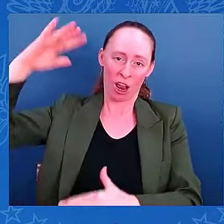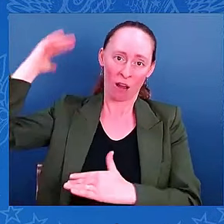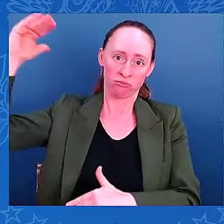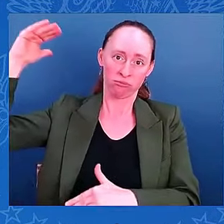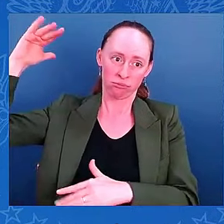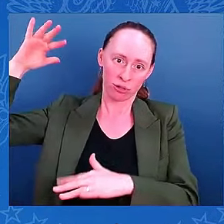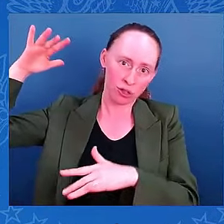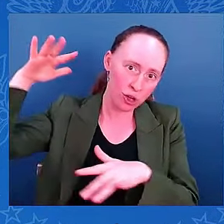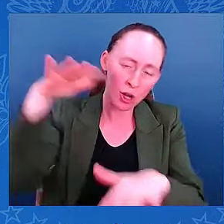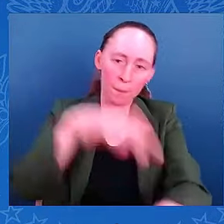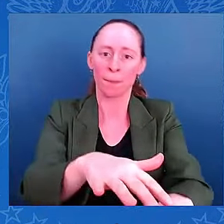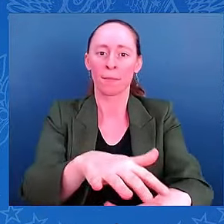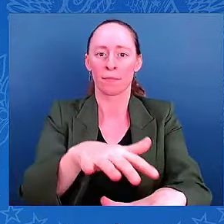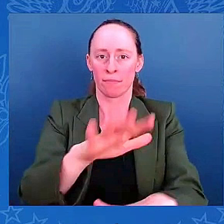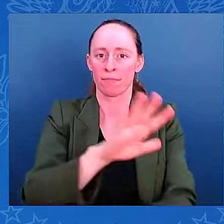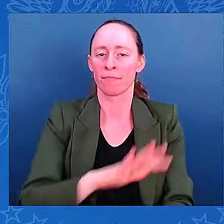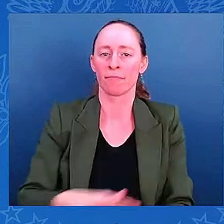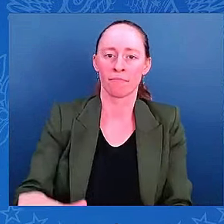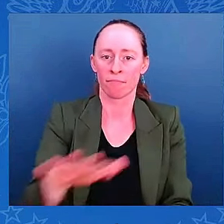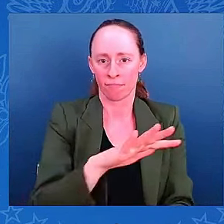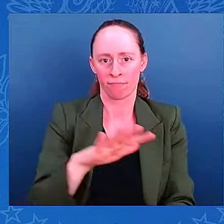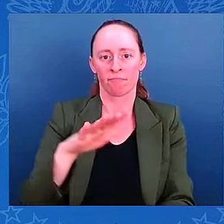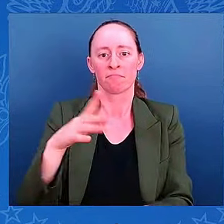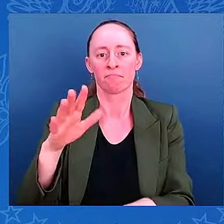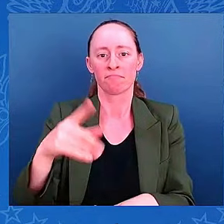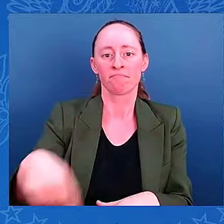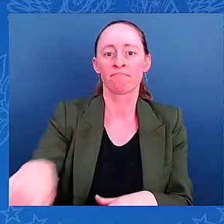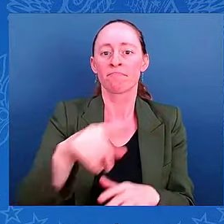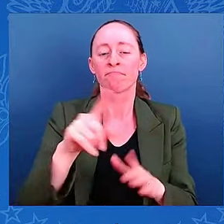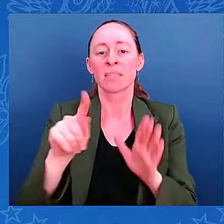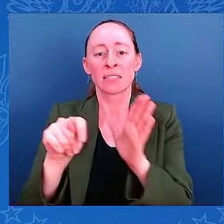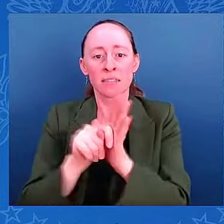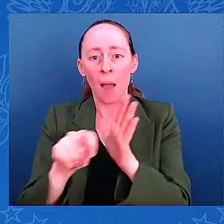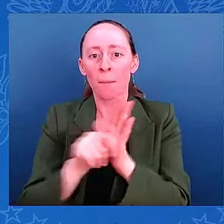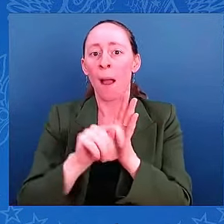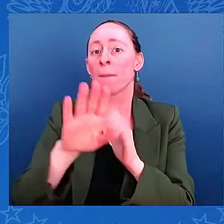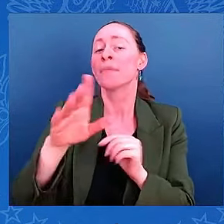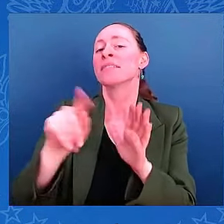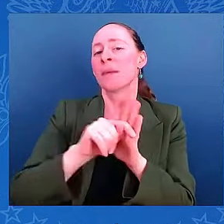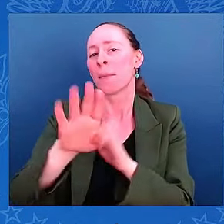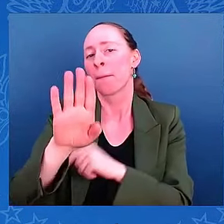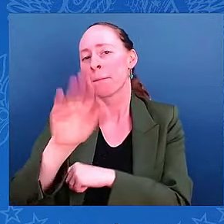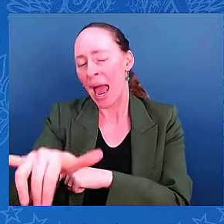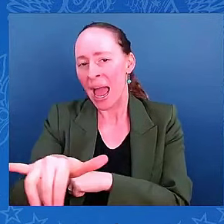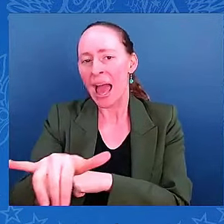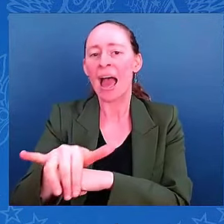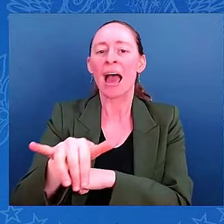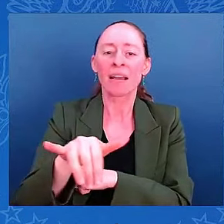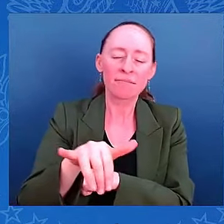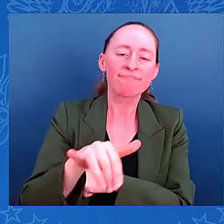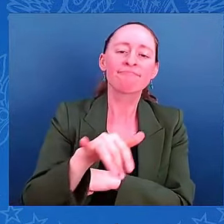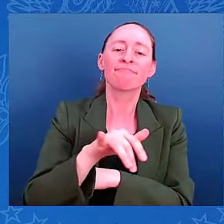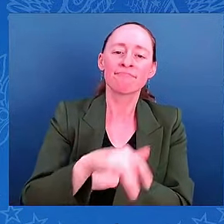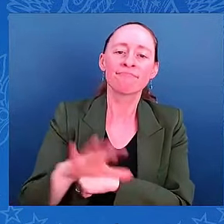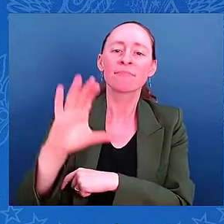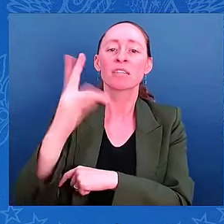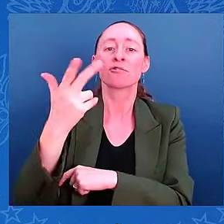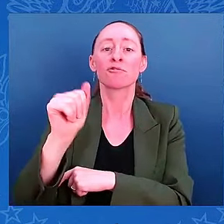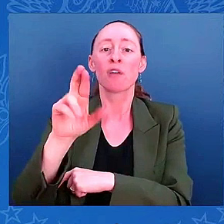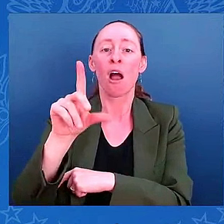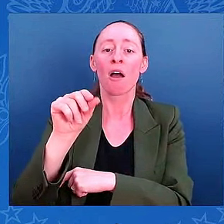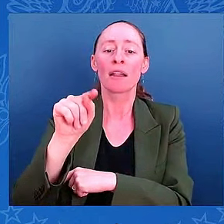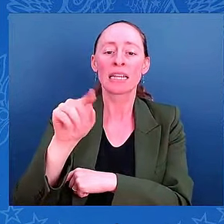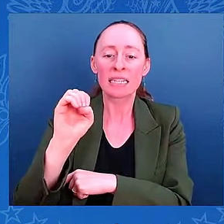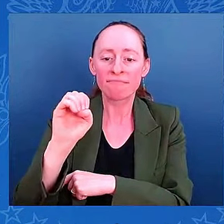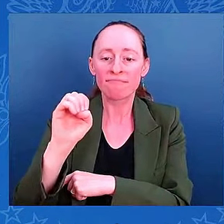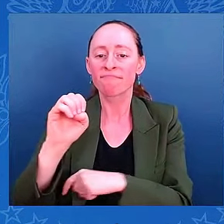Charlotte, with significant storm surge extending hundreds of miles even farther south to the Fort Myers and Naples area. And that is why we have